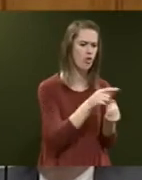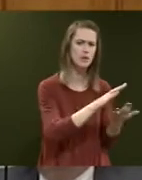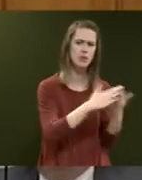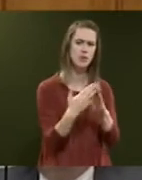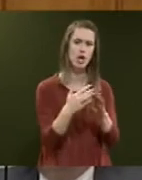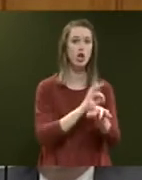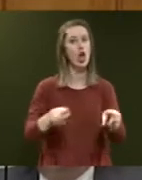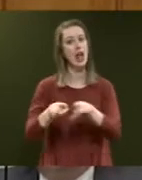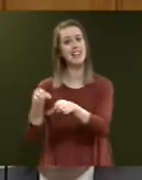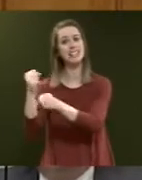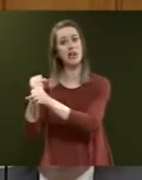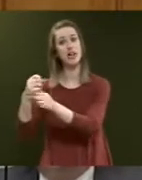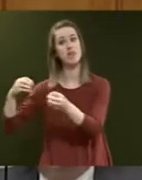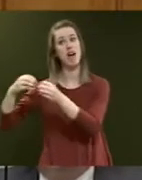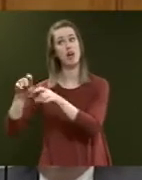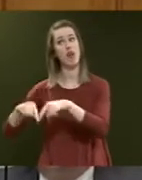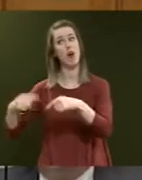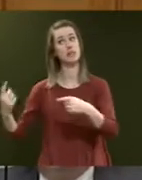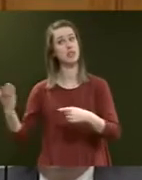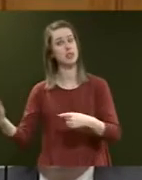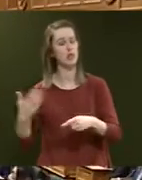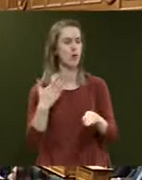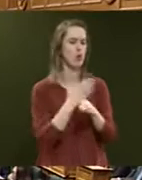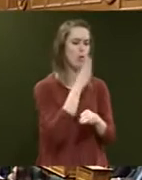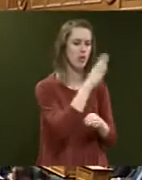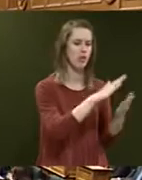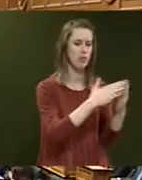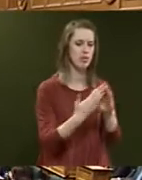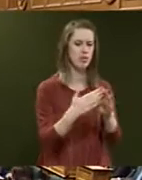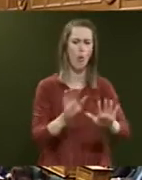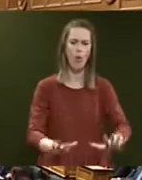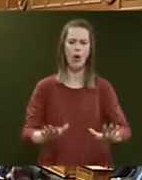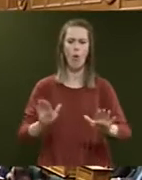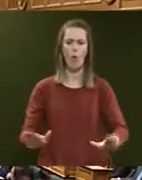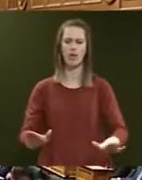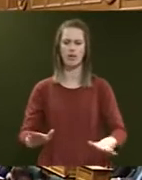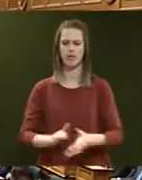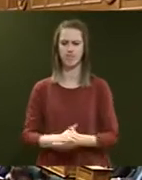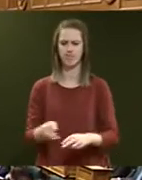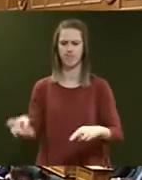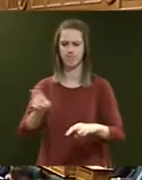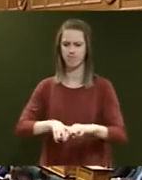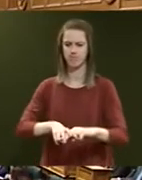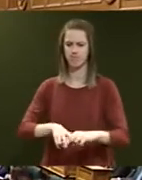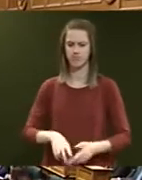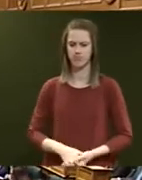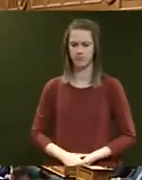unlike Jerry Brownlee and the opposition. we work with our communities and in the regions. The mayor will resume his seat.